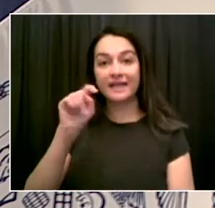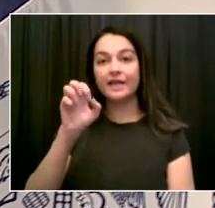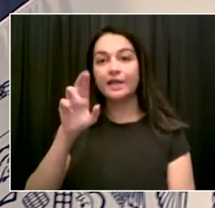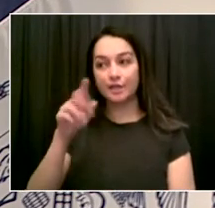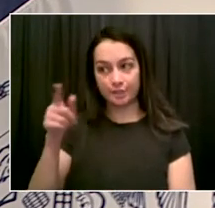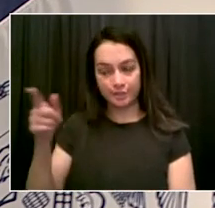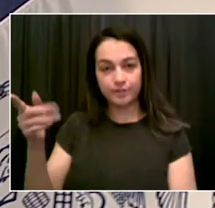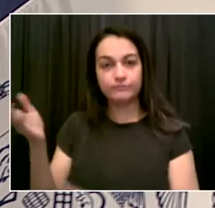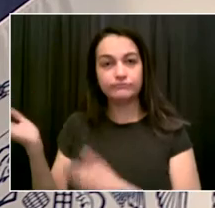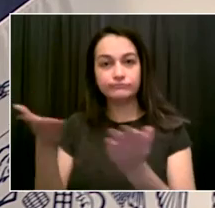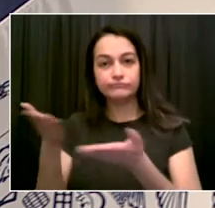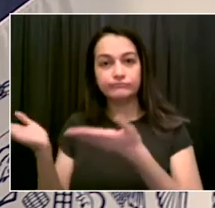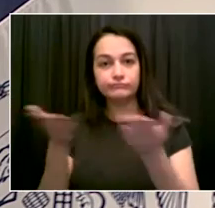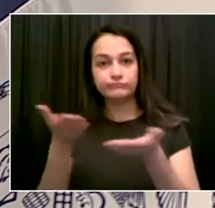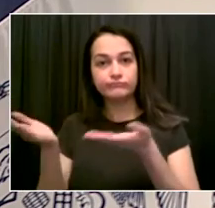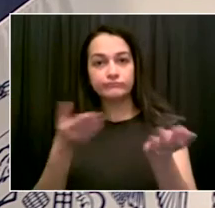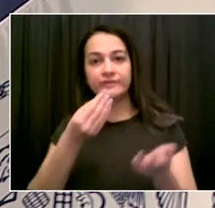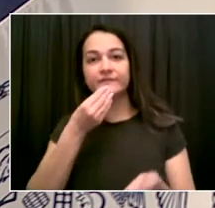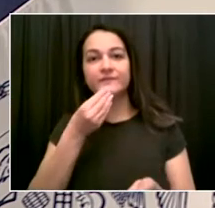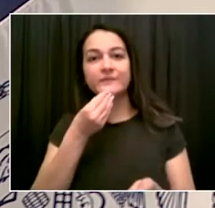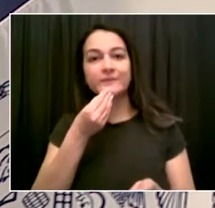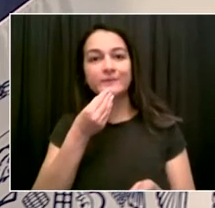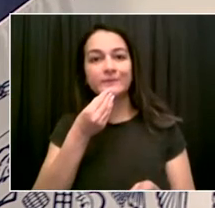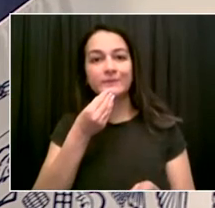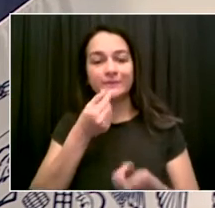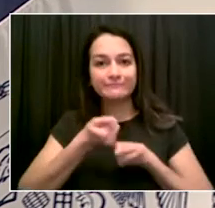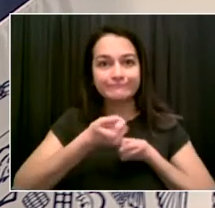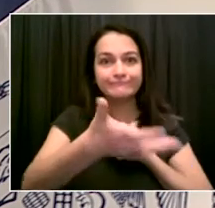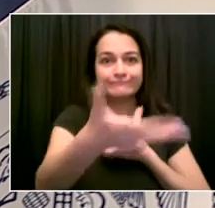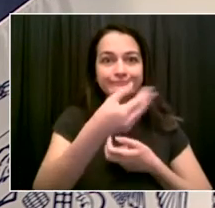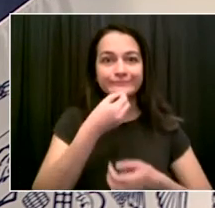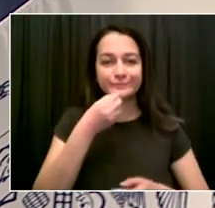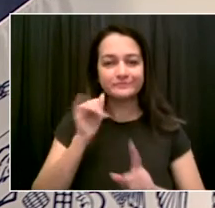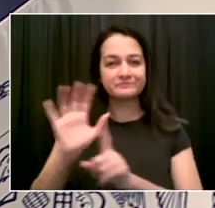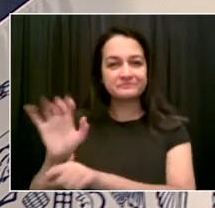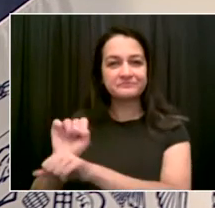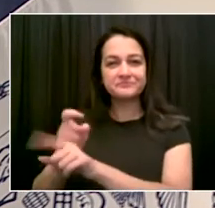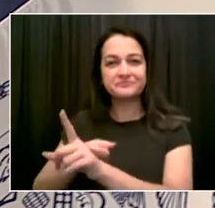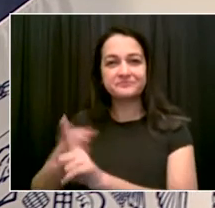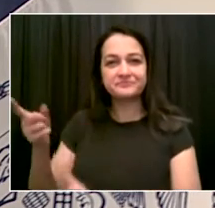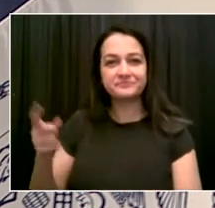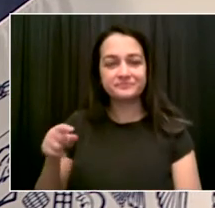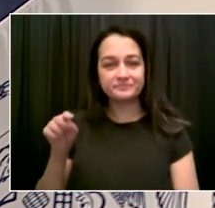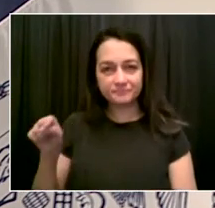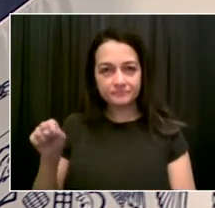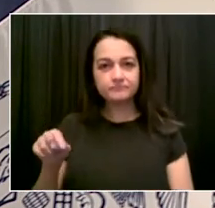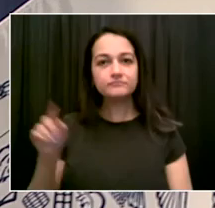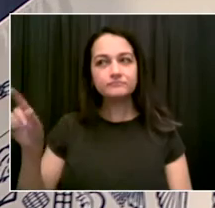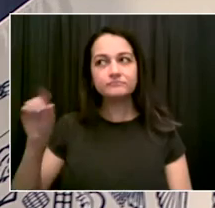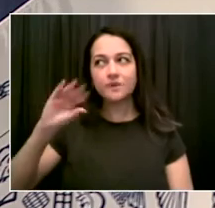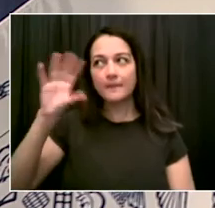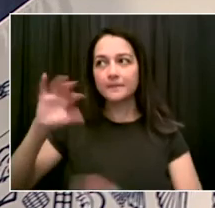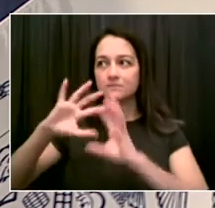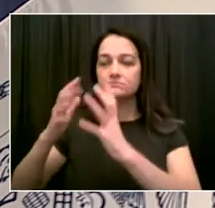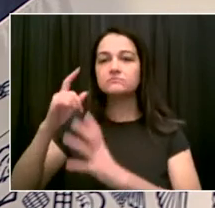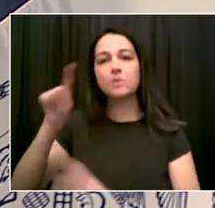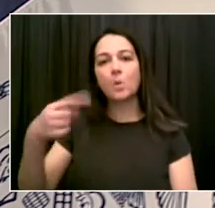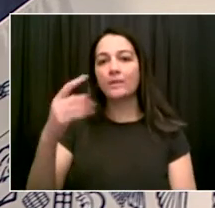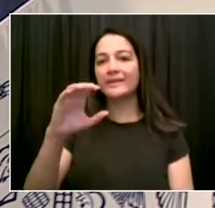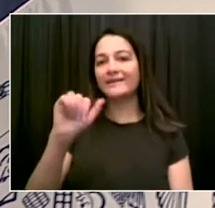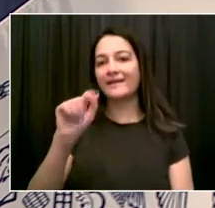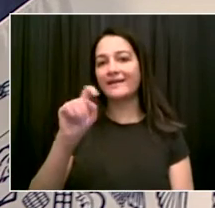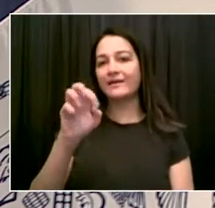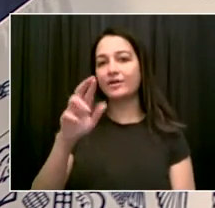great performances. A woman who founded Great Performances and who always gives back to the city, including as founder of the Sylvia Center